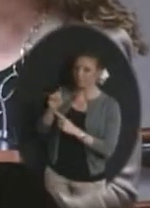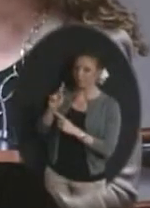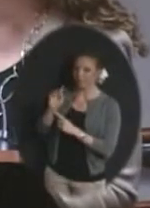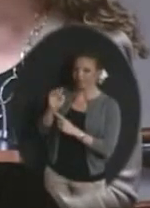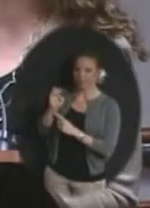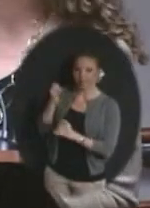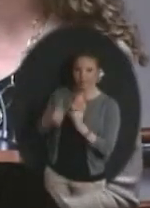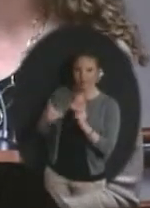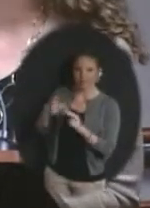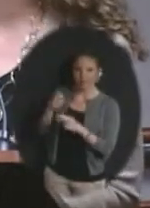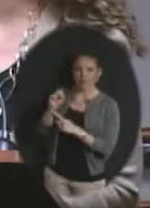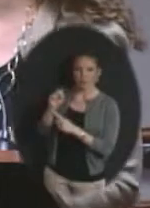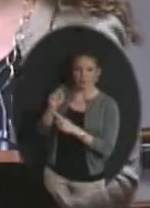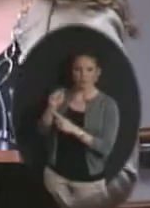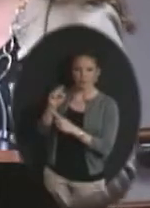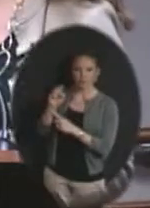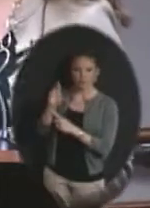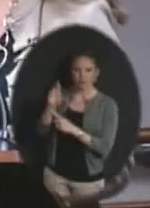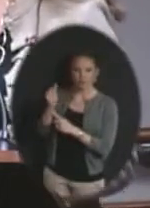coach Josh Carroll